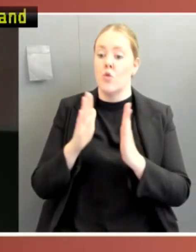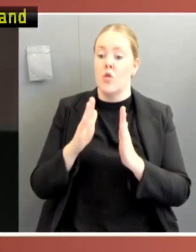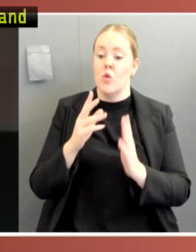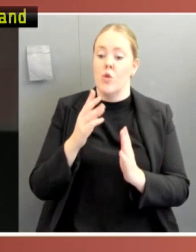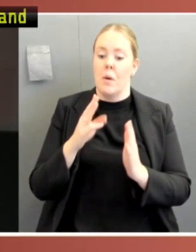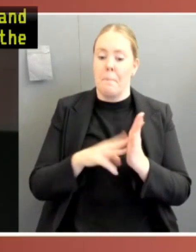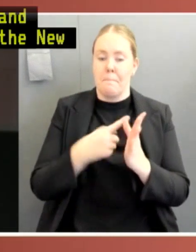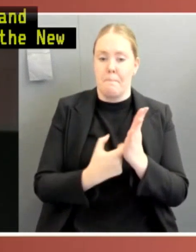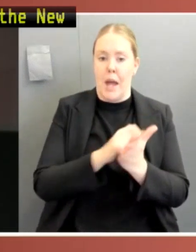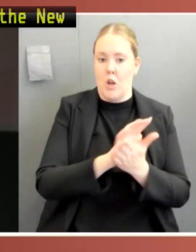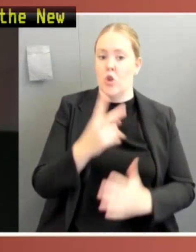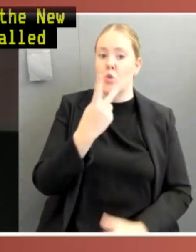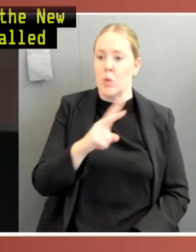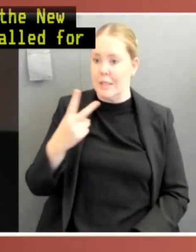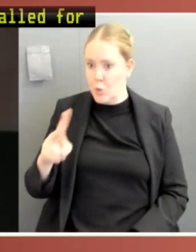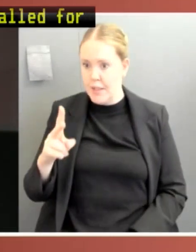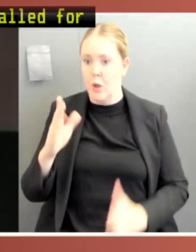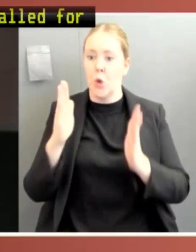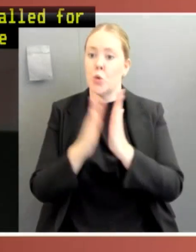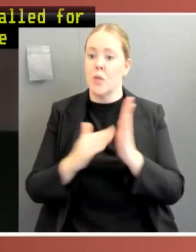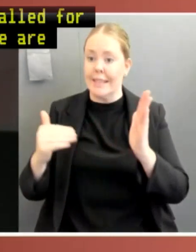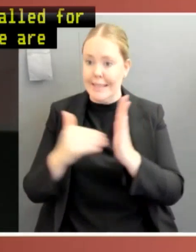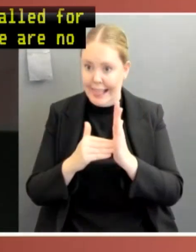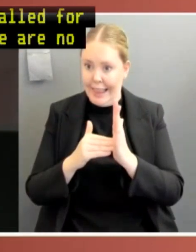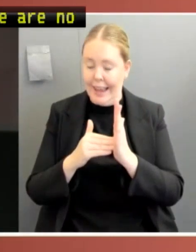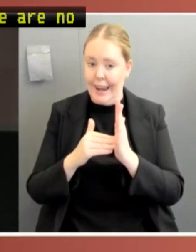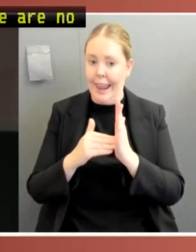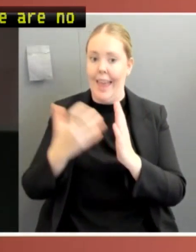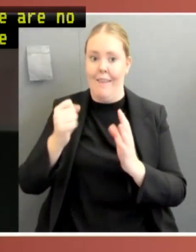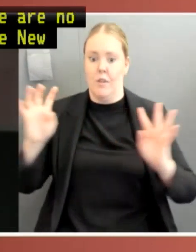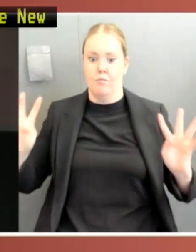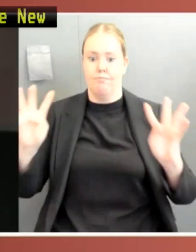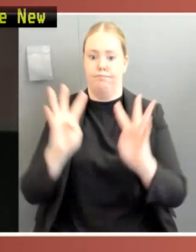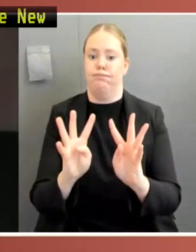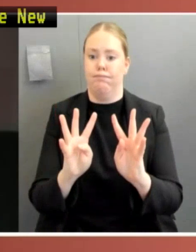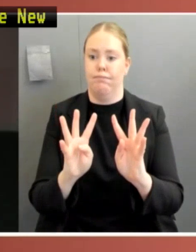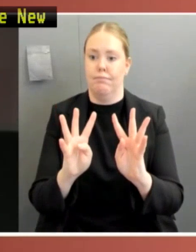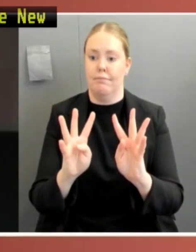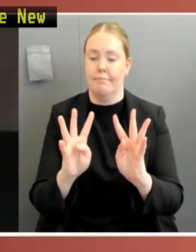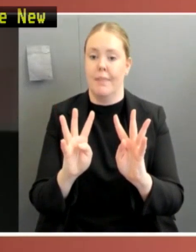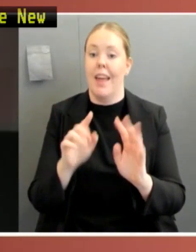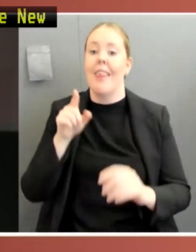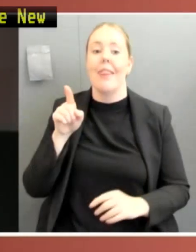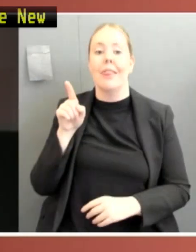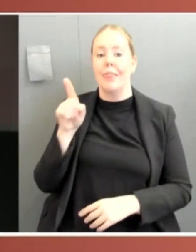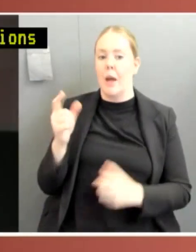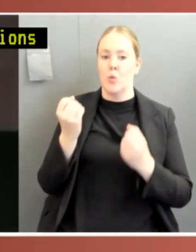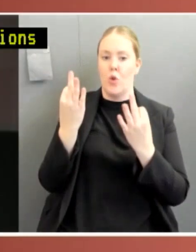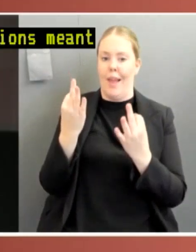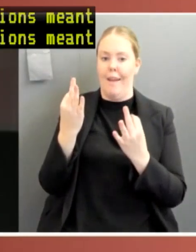There are no quorum requirements for the New Zealand parliament and social distancing restrictions meant only 22 members of the 120 member body attended.